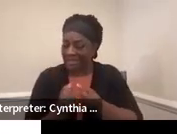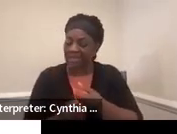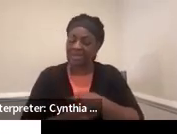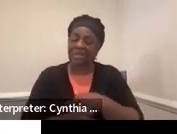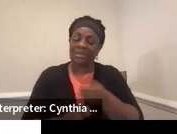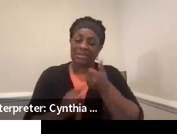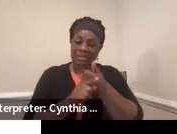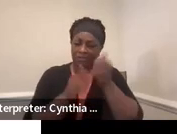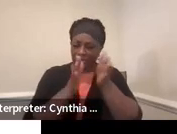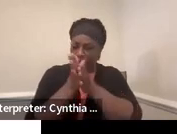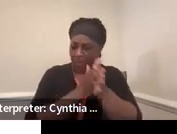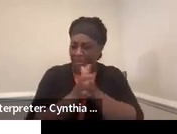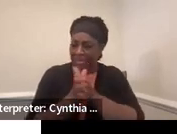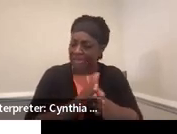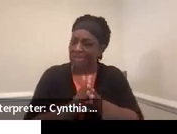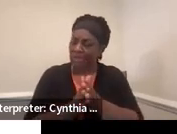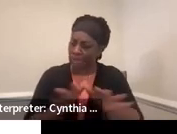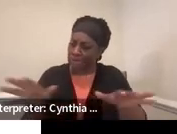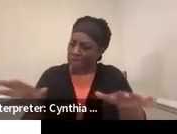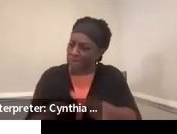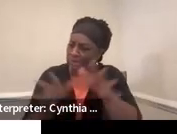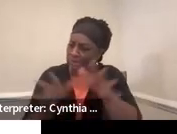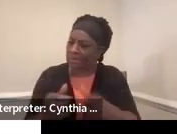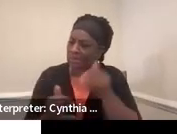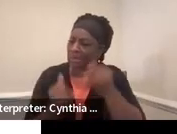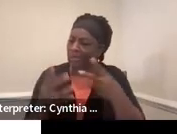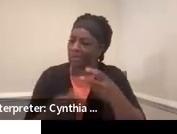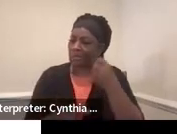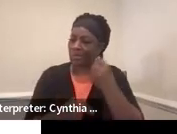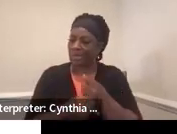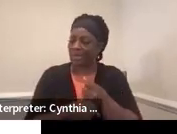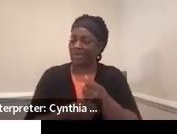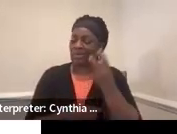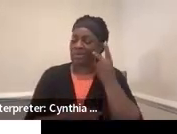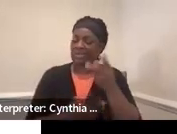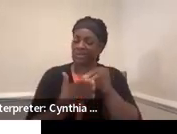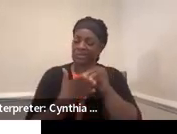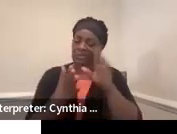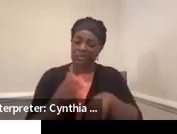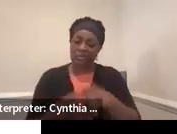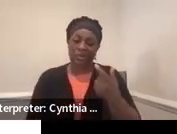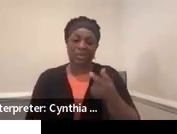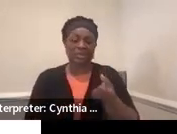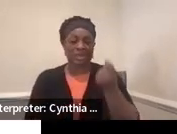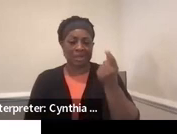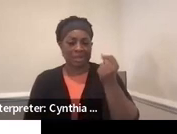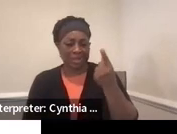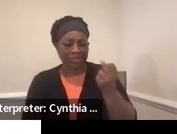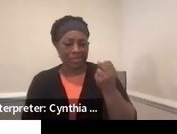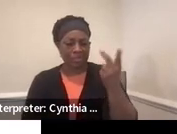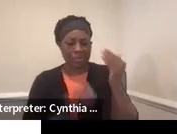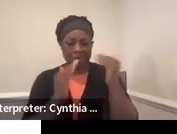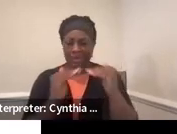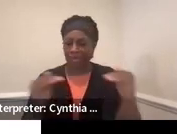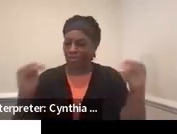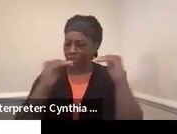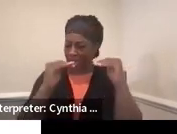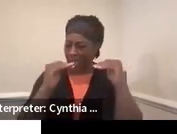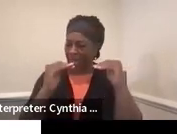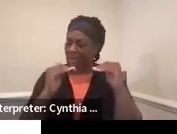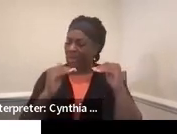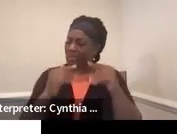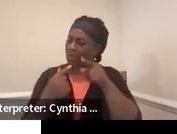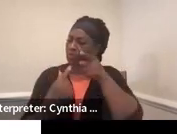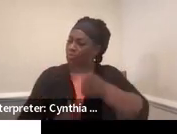years. And we see our students in the 11th and 12th grade really grappling with the self-advocacy